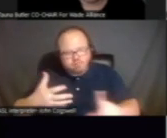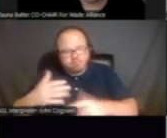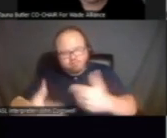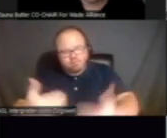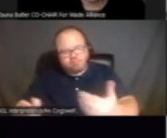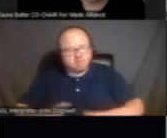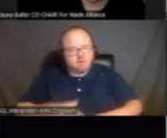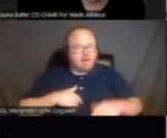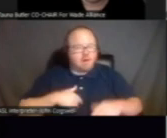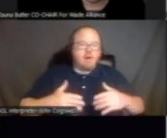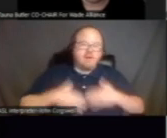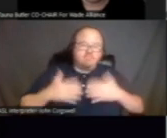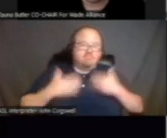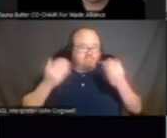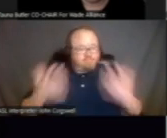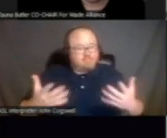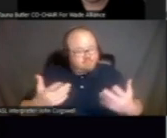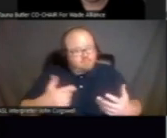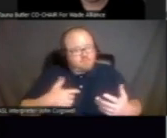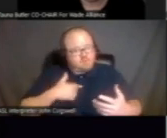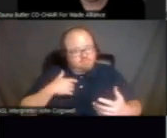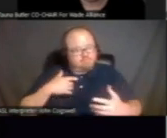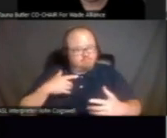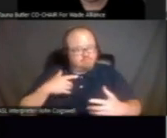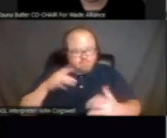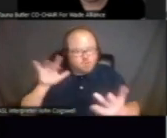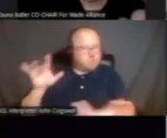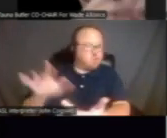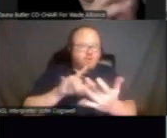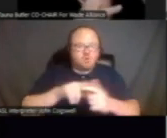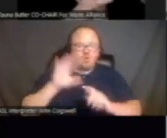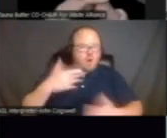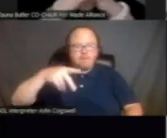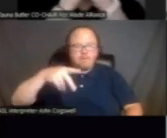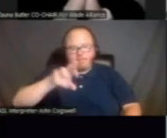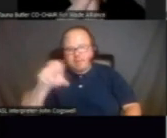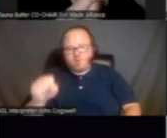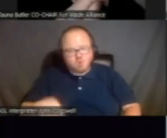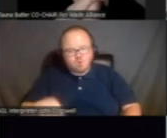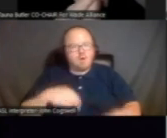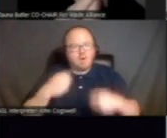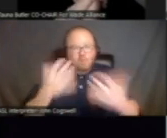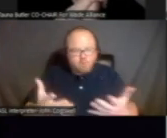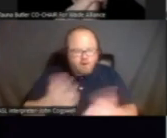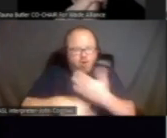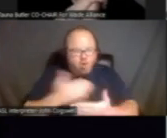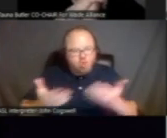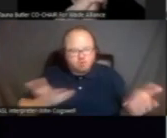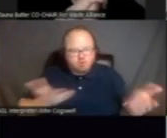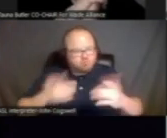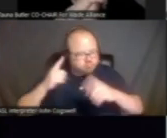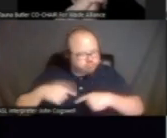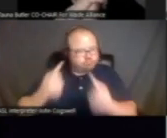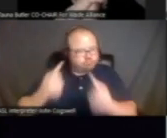But happy to know that we've been longstanding reaching out to our peers and providing the services that we do and doing